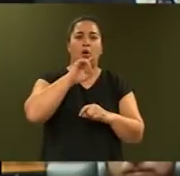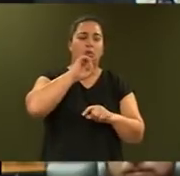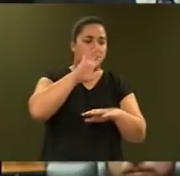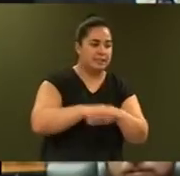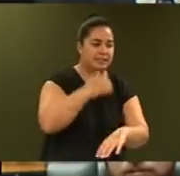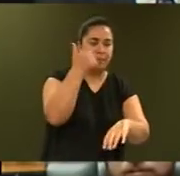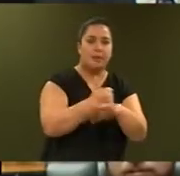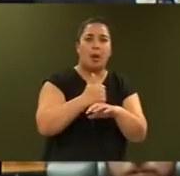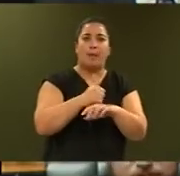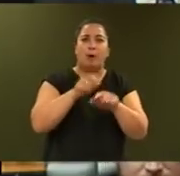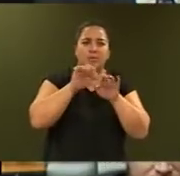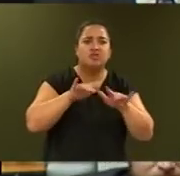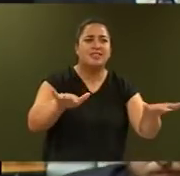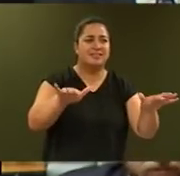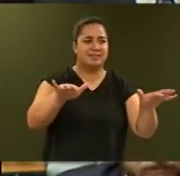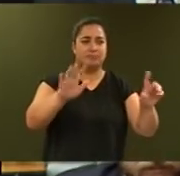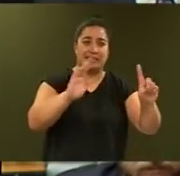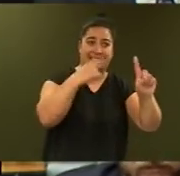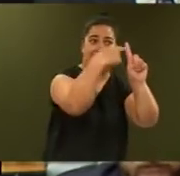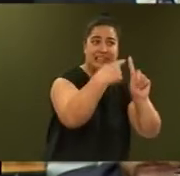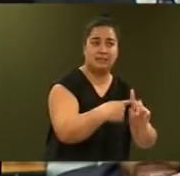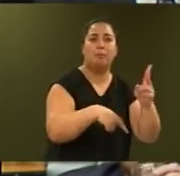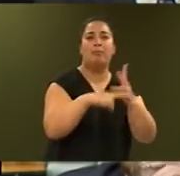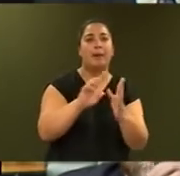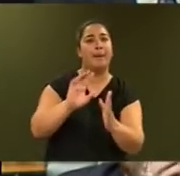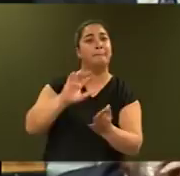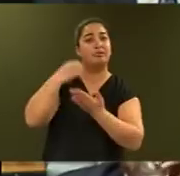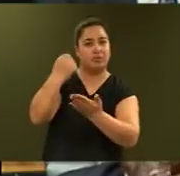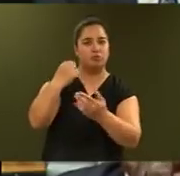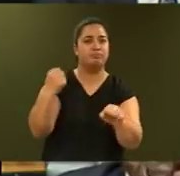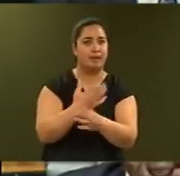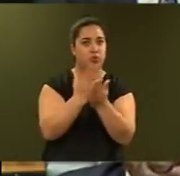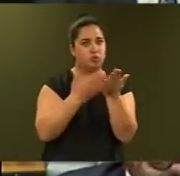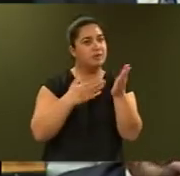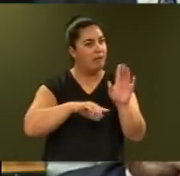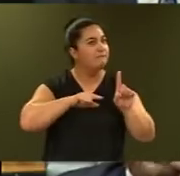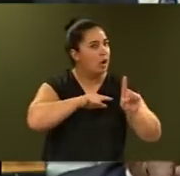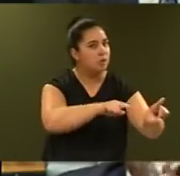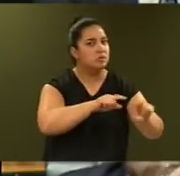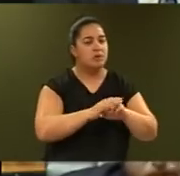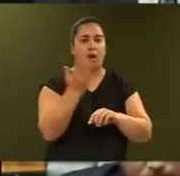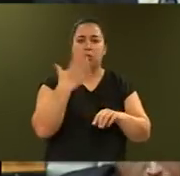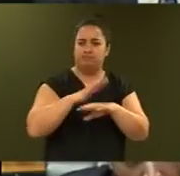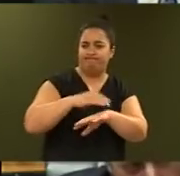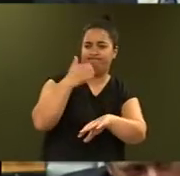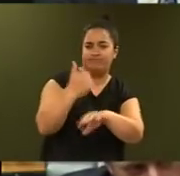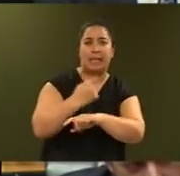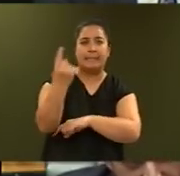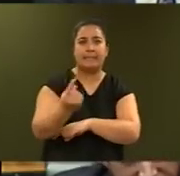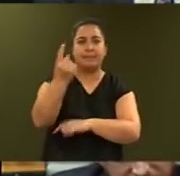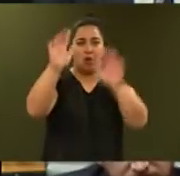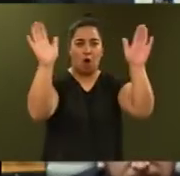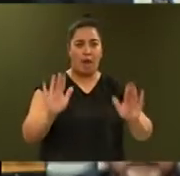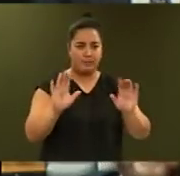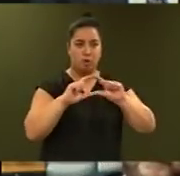and emissions budgets to keep New Zealand on track to this goal. We will establish an independent climate commission to recommend emissions